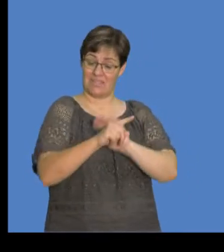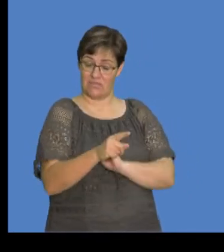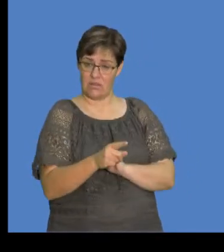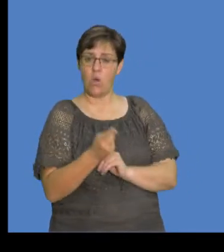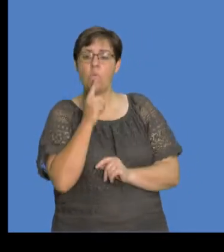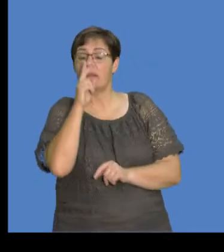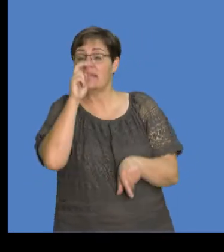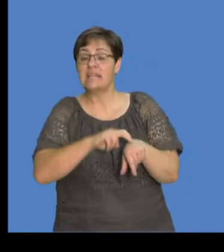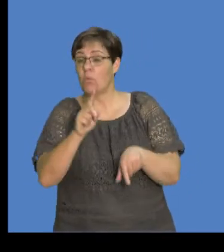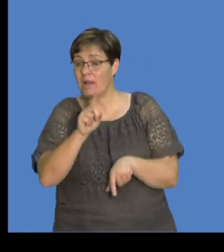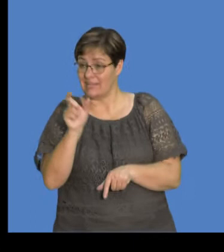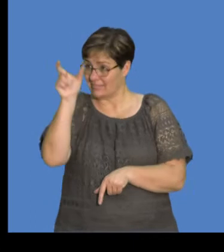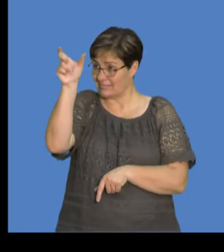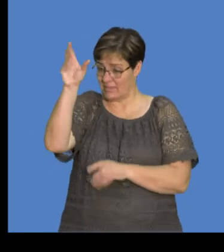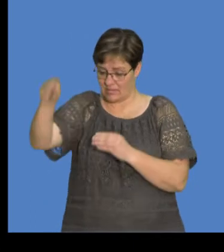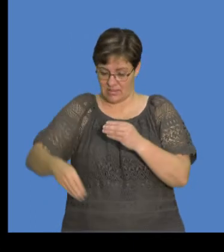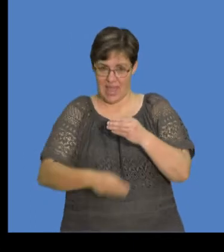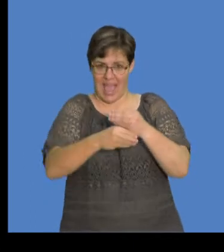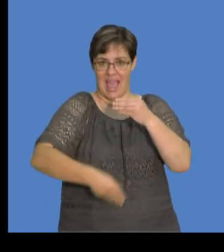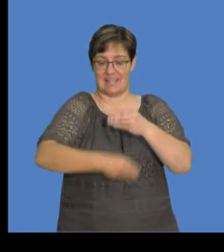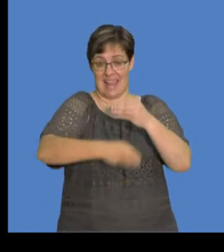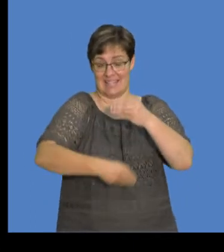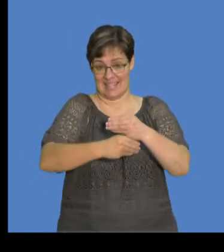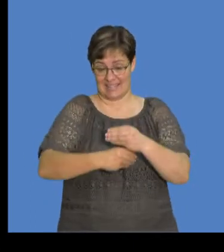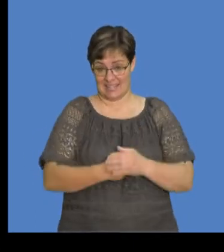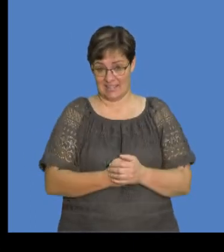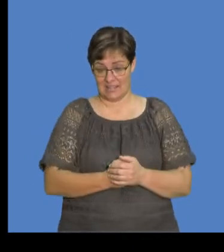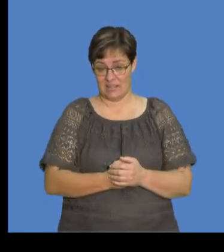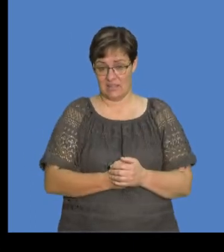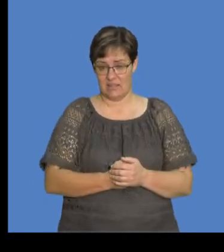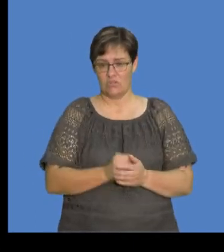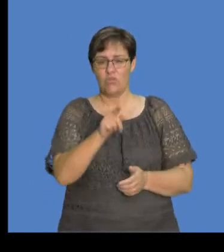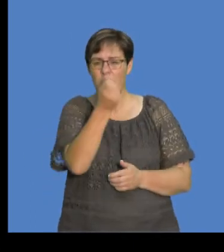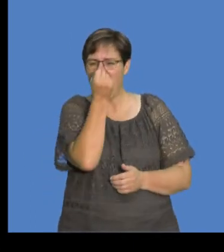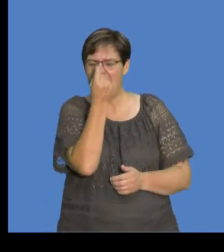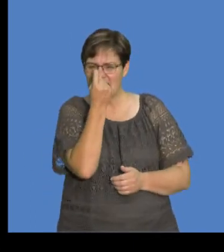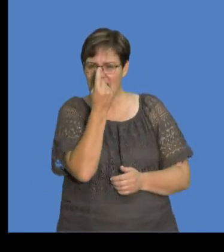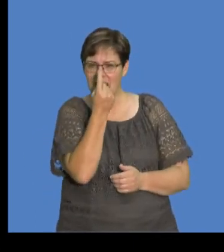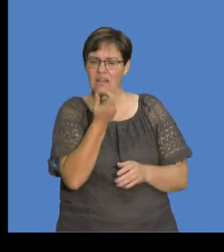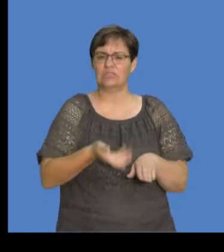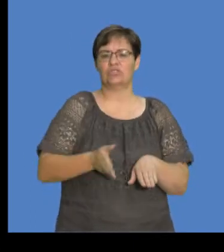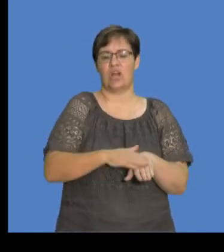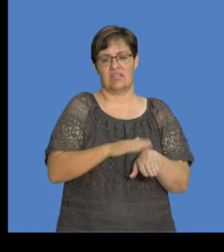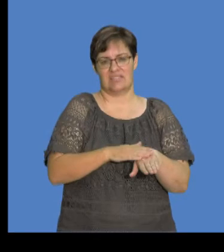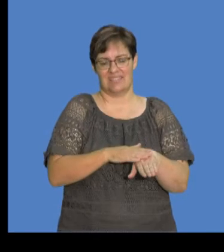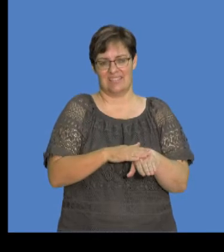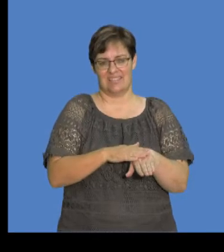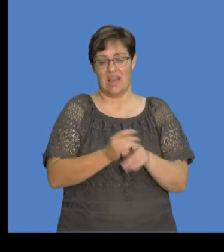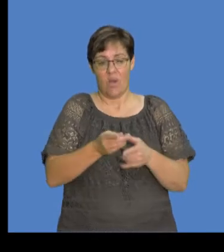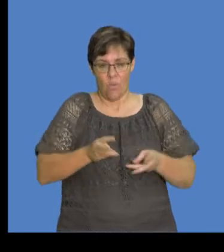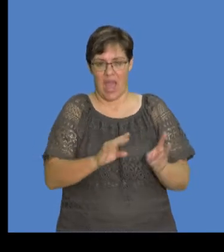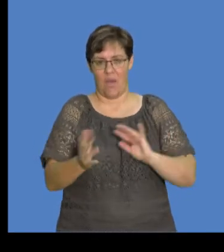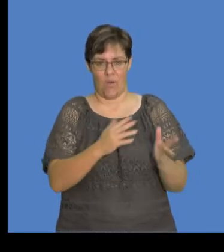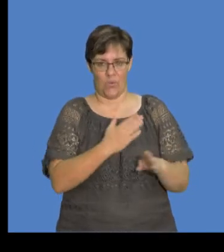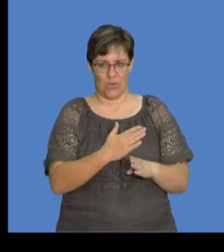we actually have to remove, to add, rather, this number of electrons. So let's understand, you know, the quantization